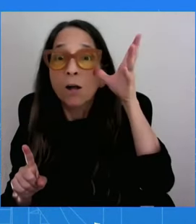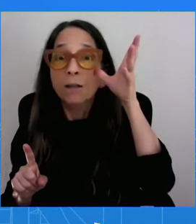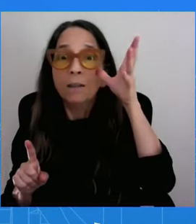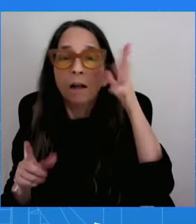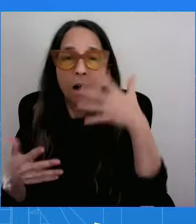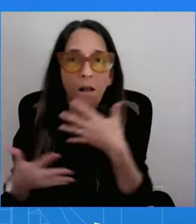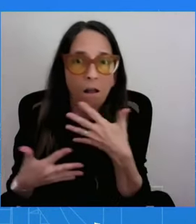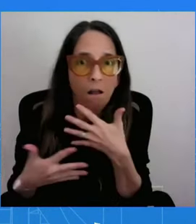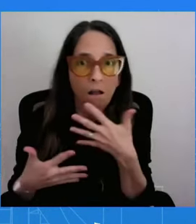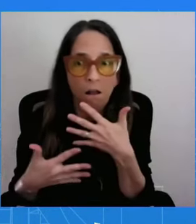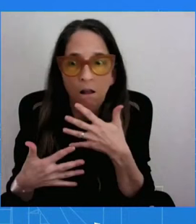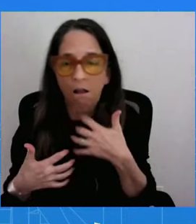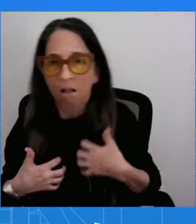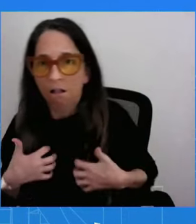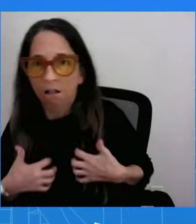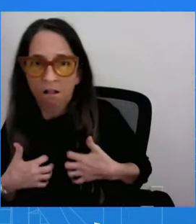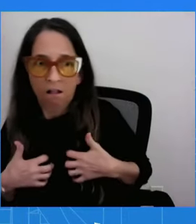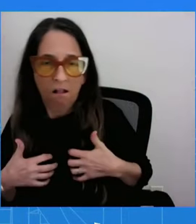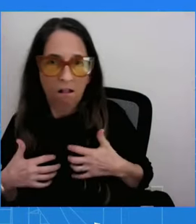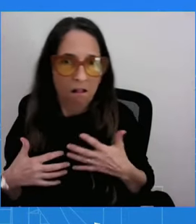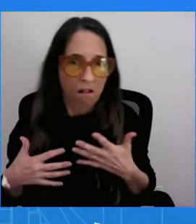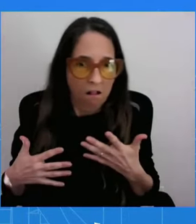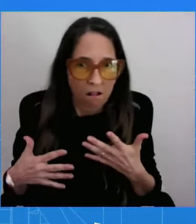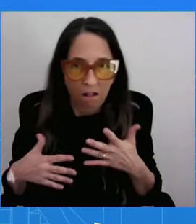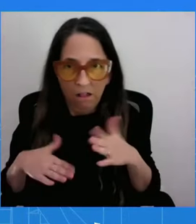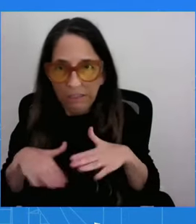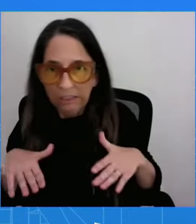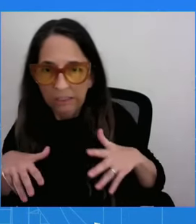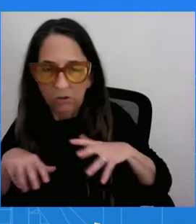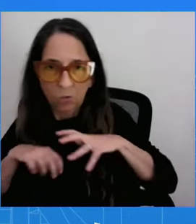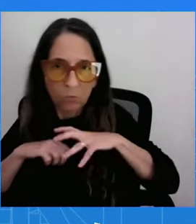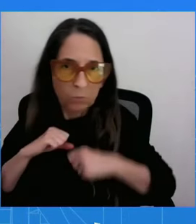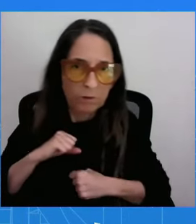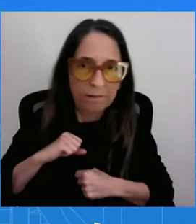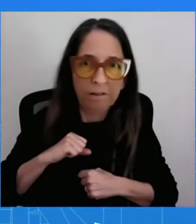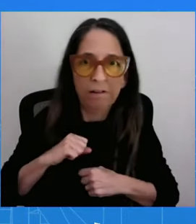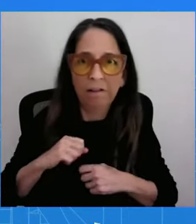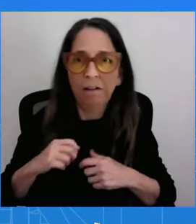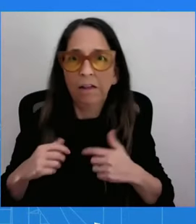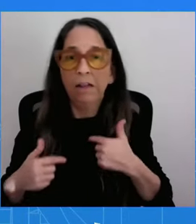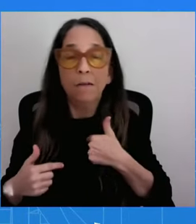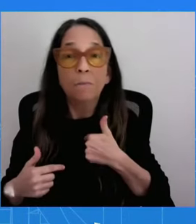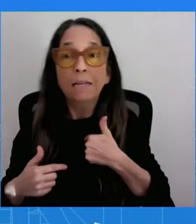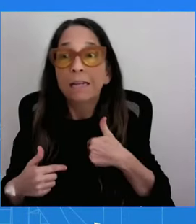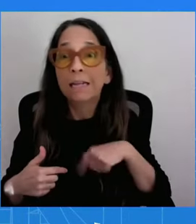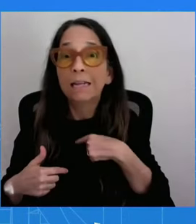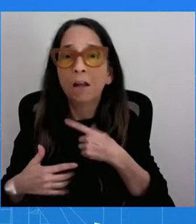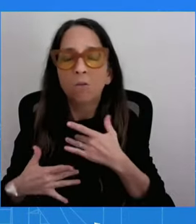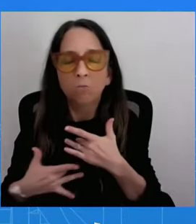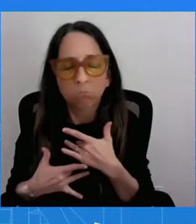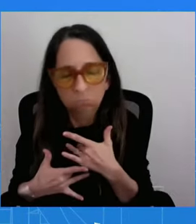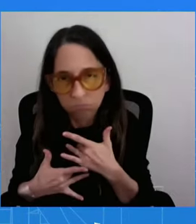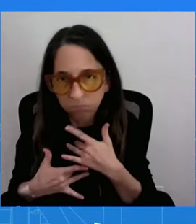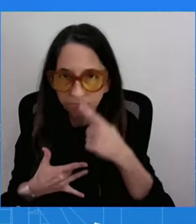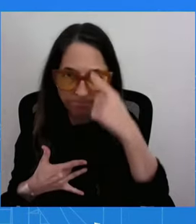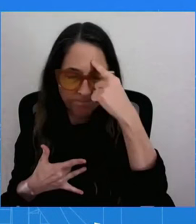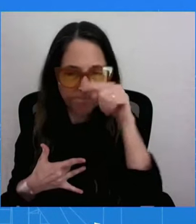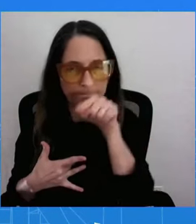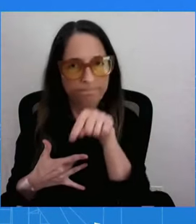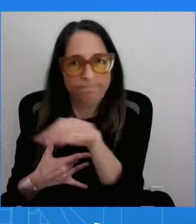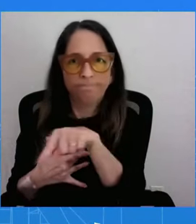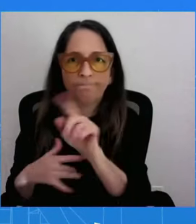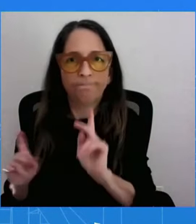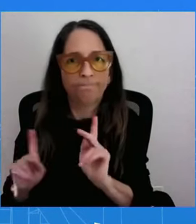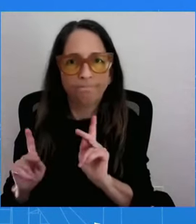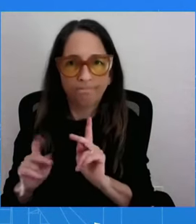scared, mourning, and our hearts go out to them, and I know that just parents across the country are